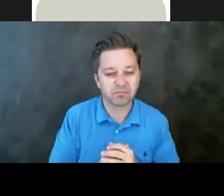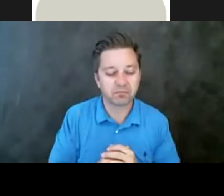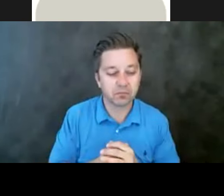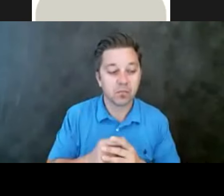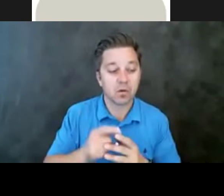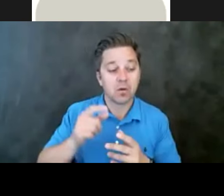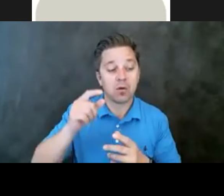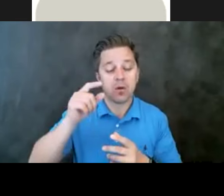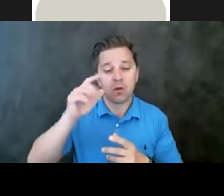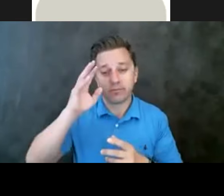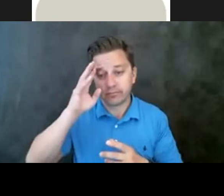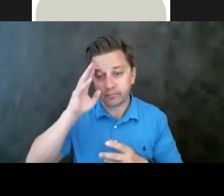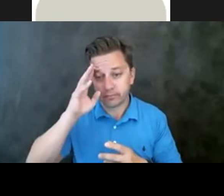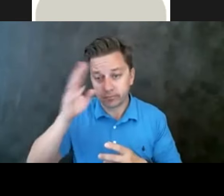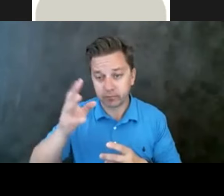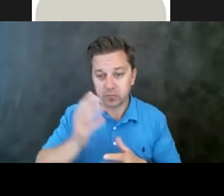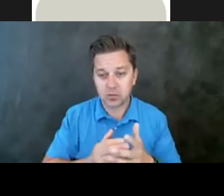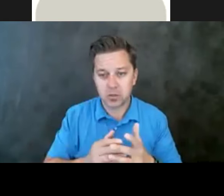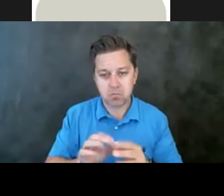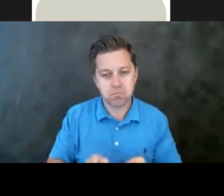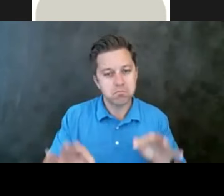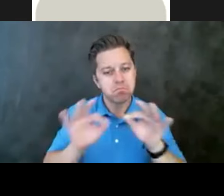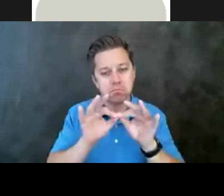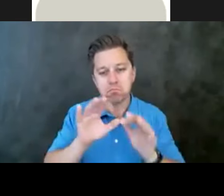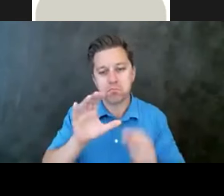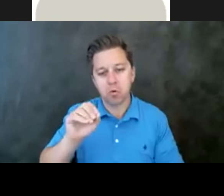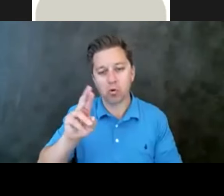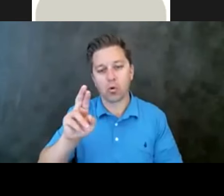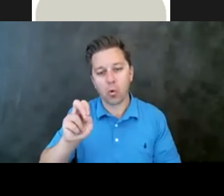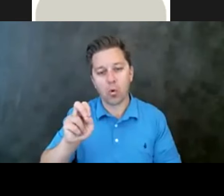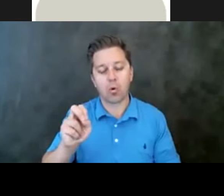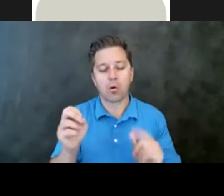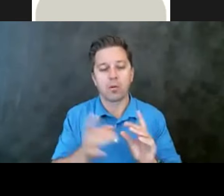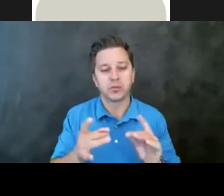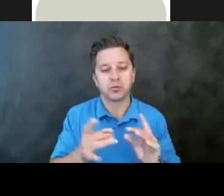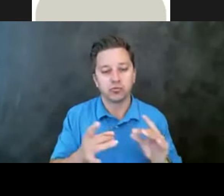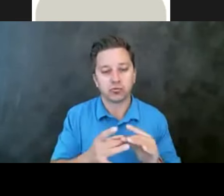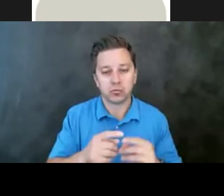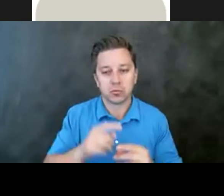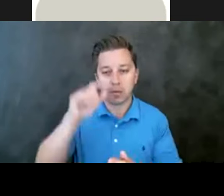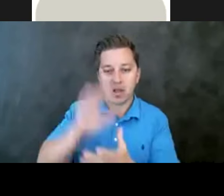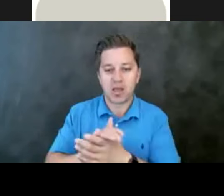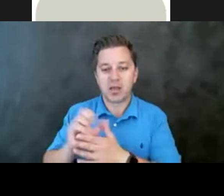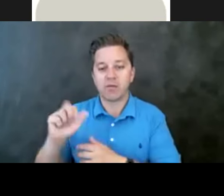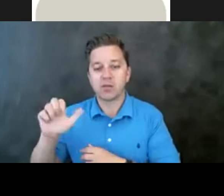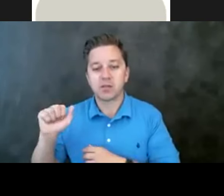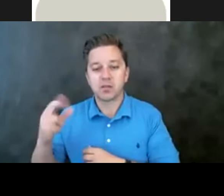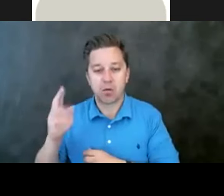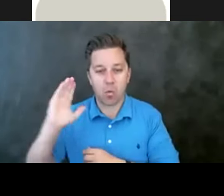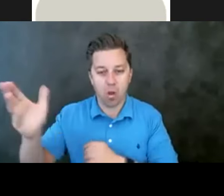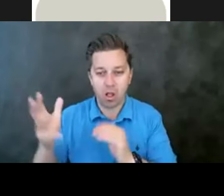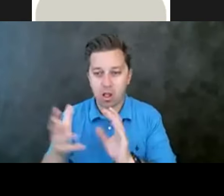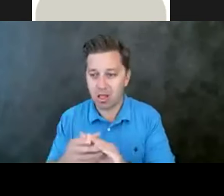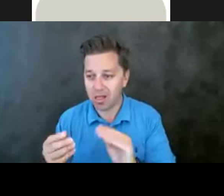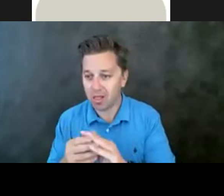came up with some core messaging, um, and, um, I believe Sarah is going to share that. Are we able to share